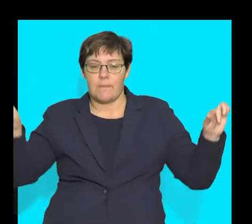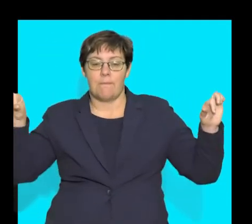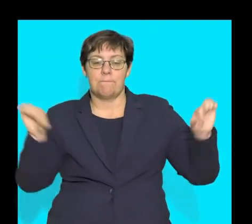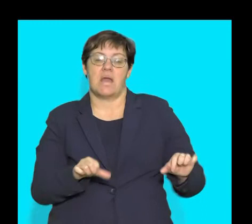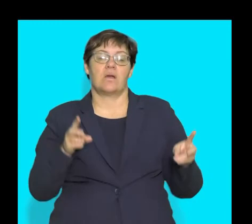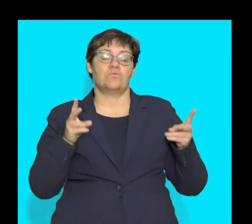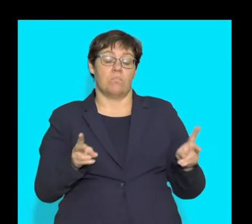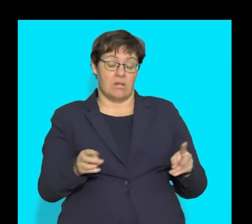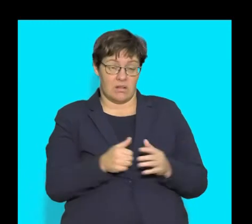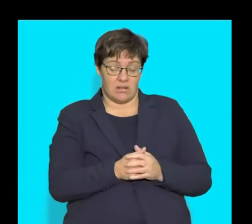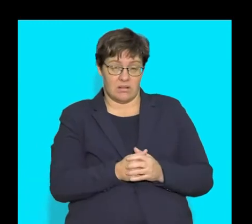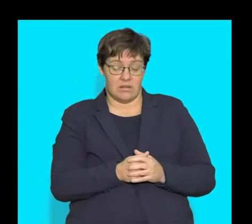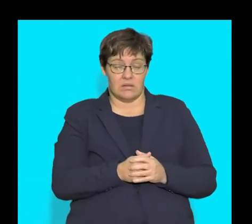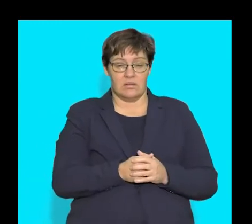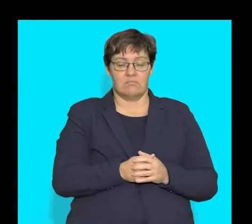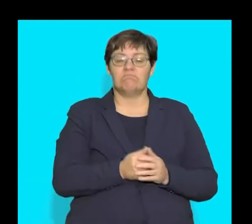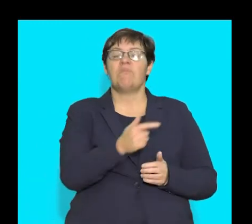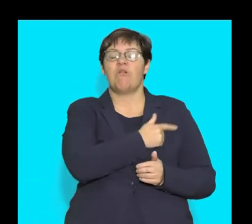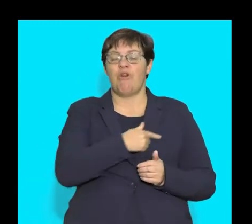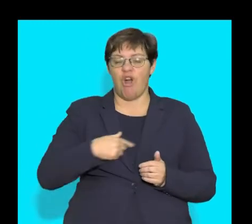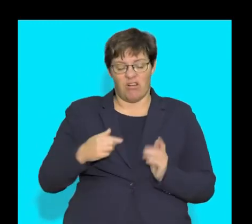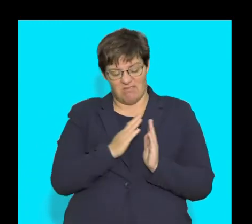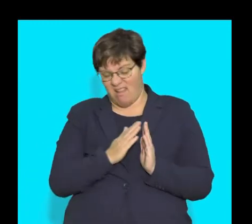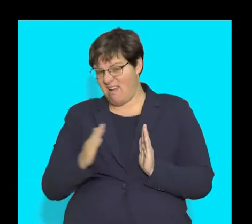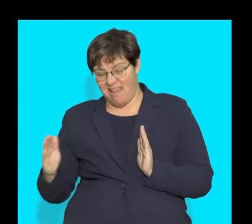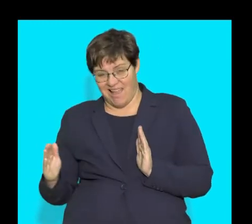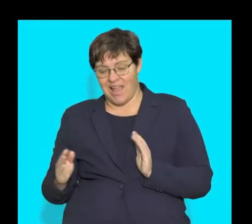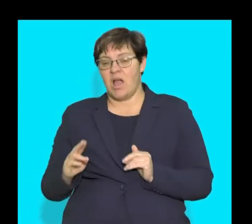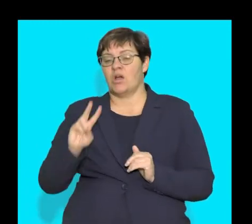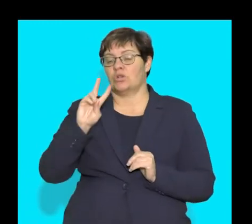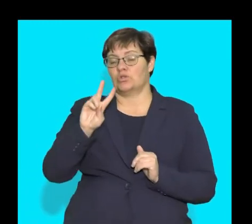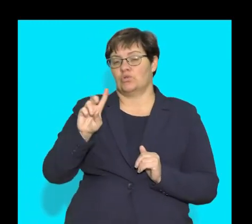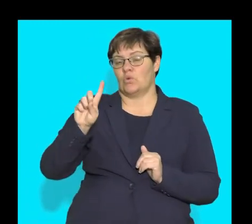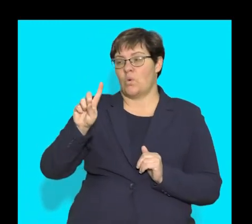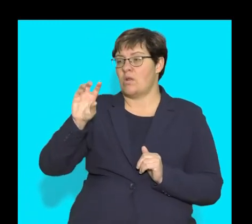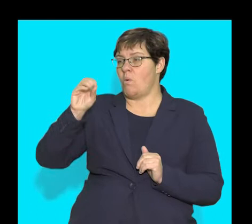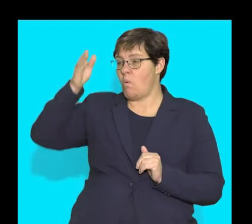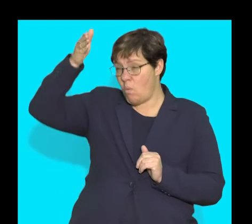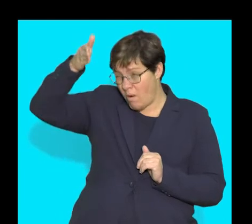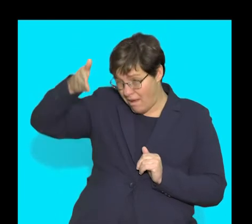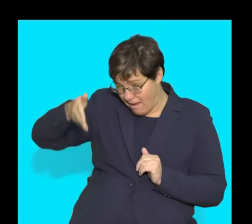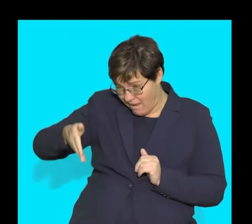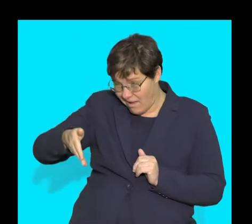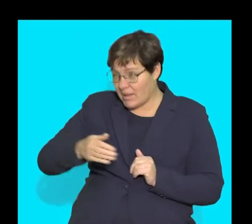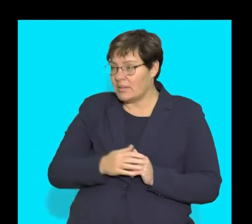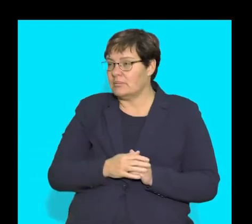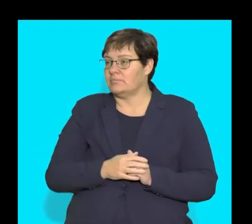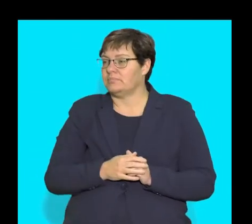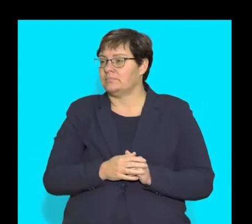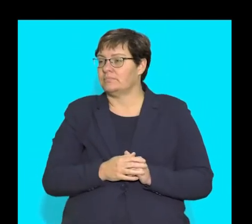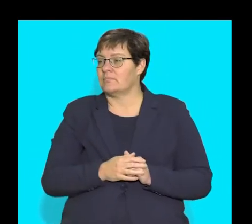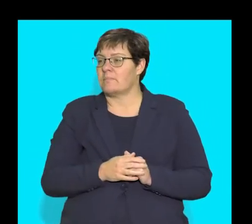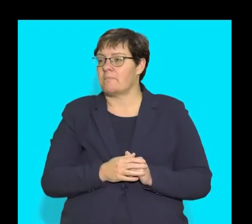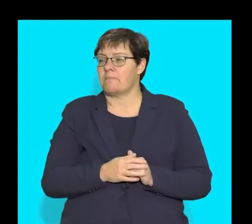returned back to normal. Again, you've got to determine how long did it take from that point. Again, if you